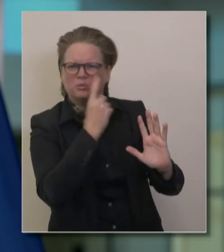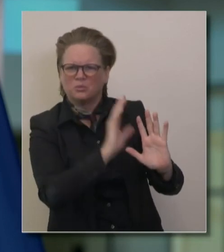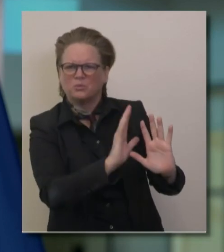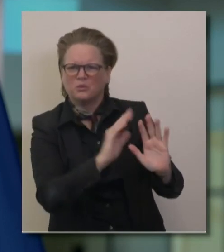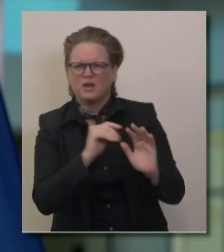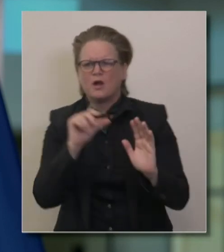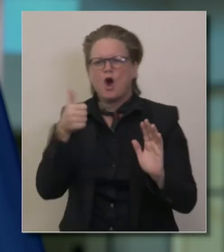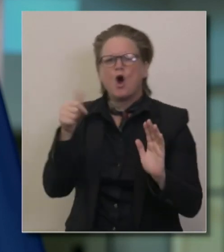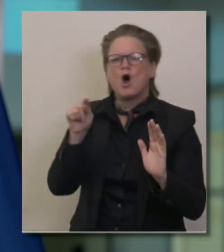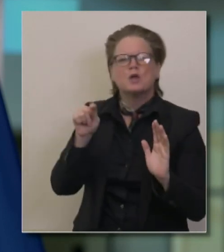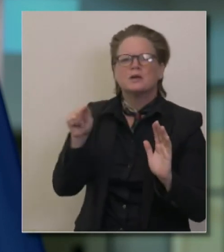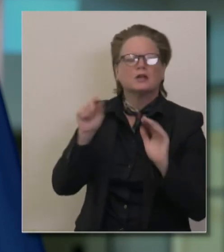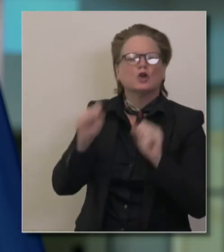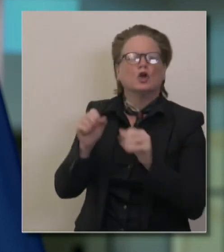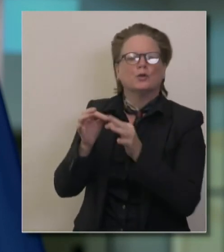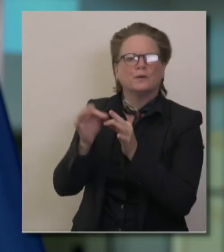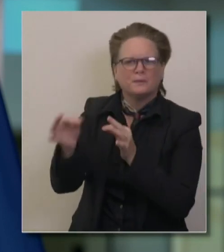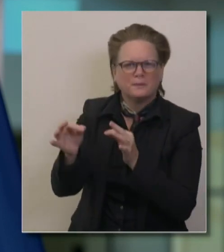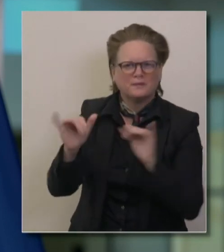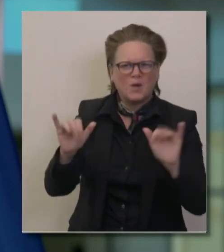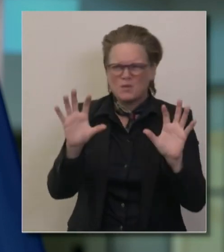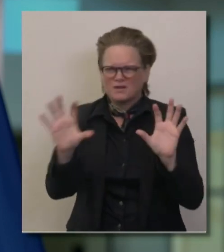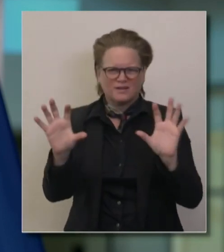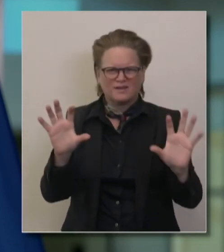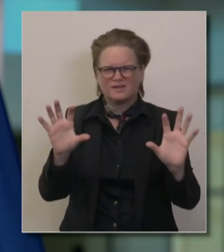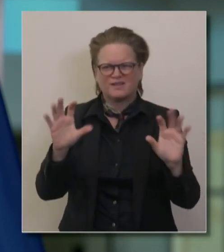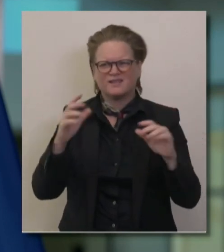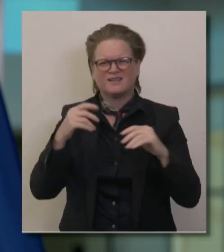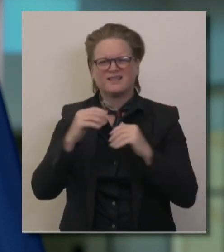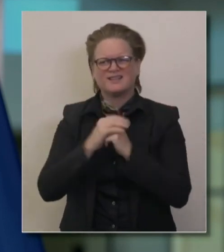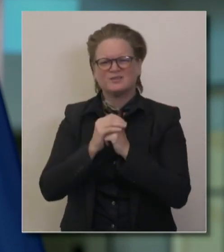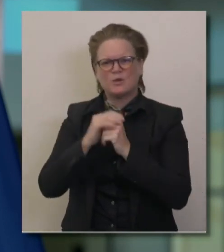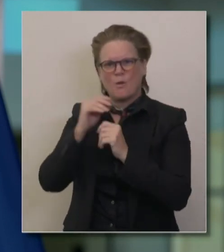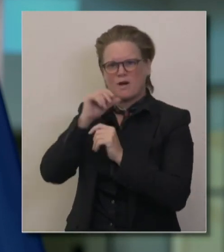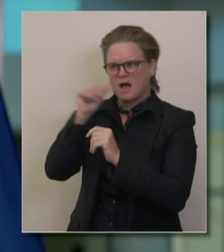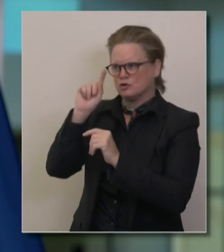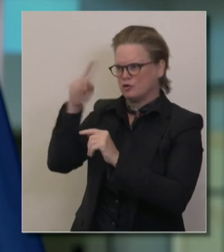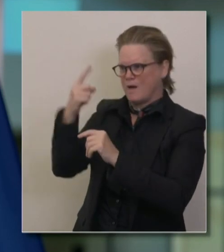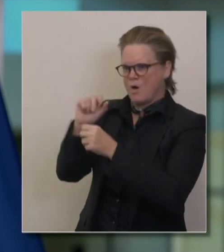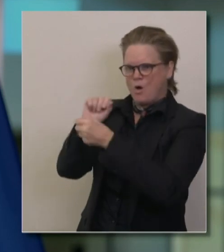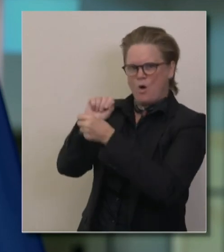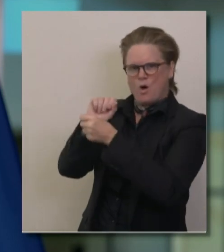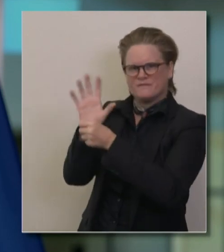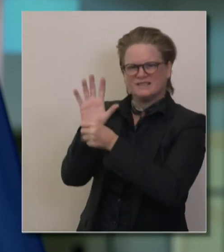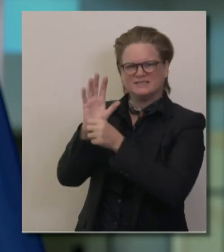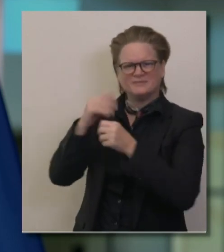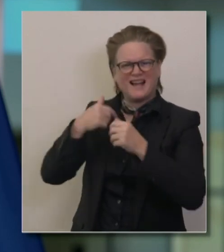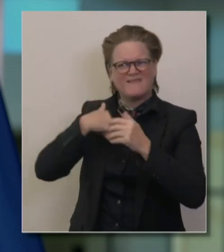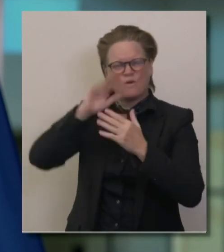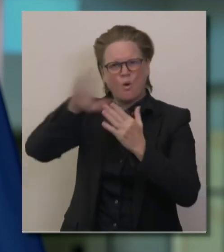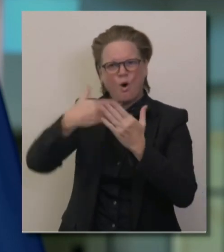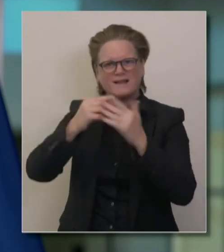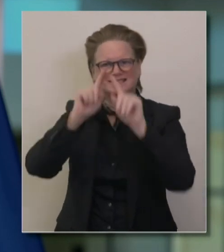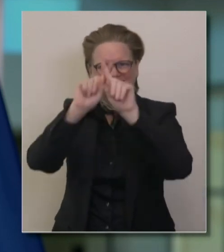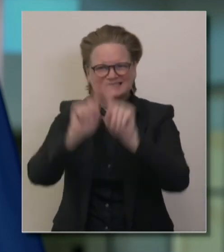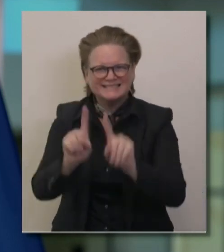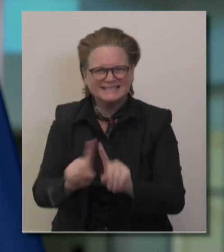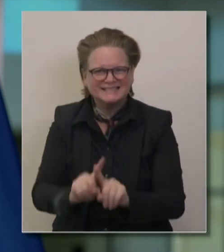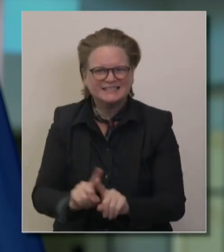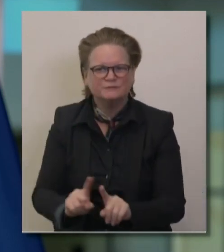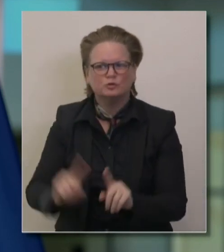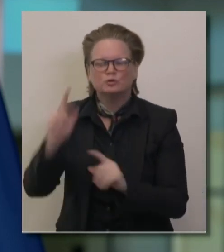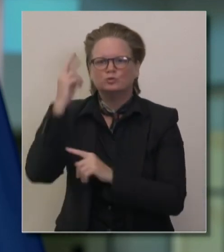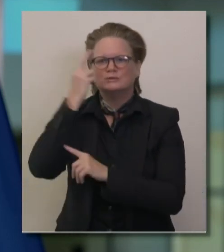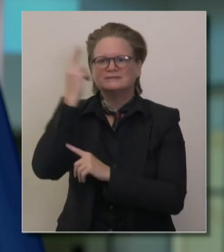not just around COVID health. We want that capacity to be there for you when there's a car accident, God forbid, or when a heart